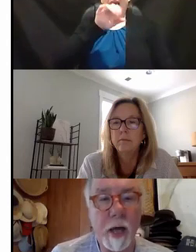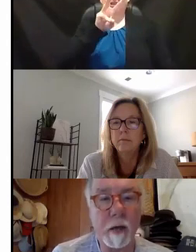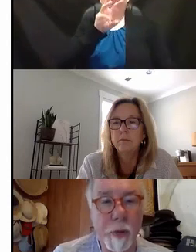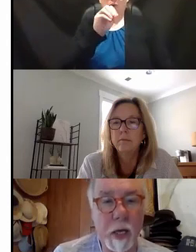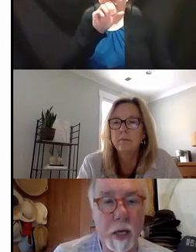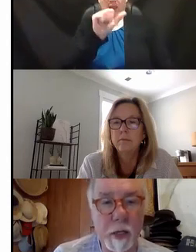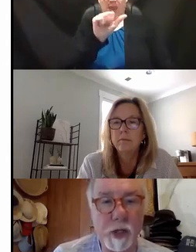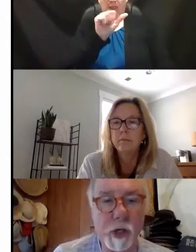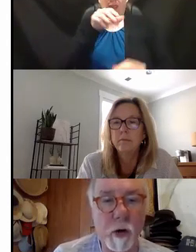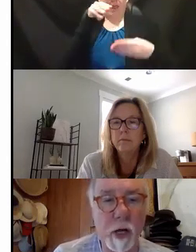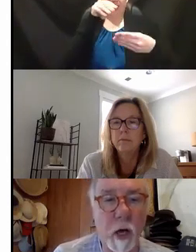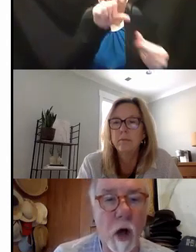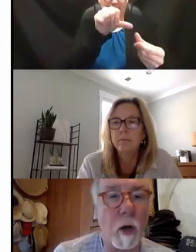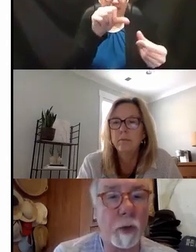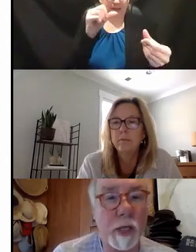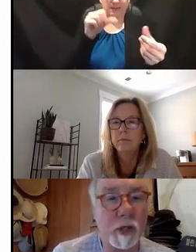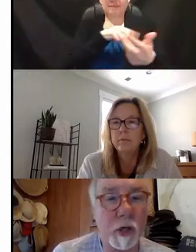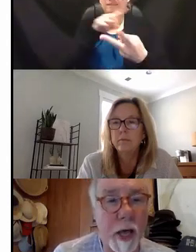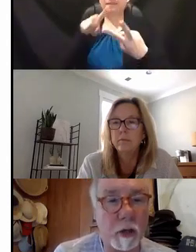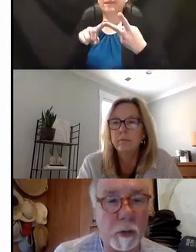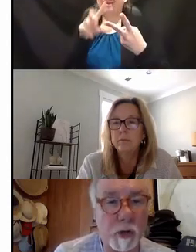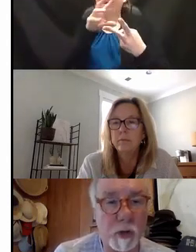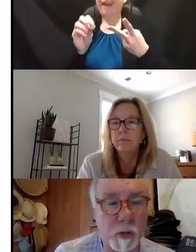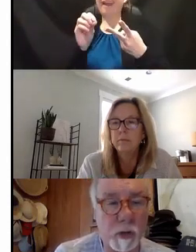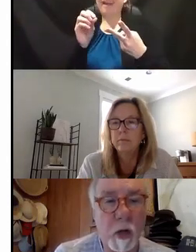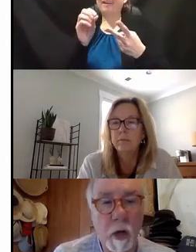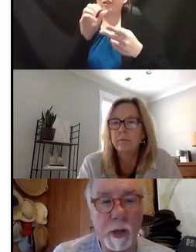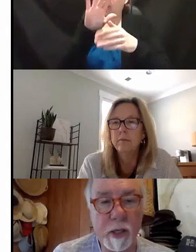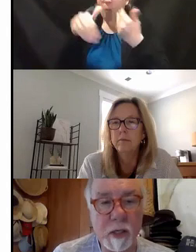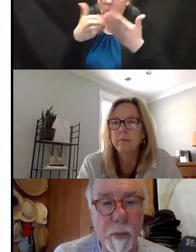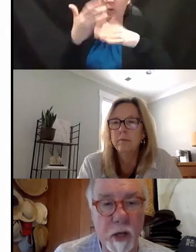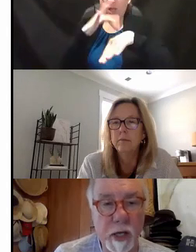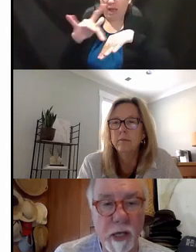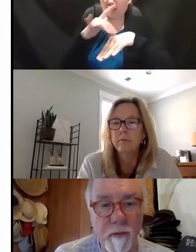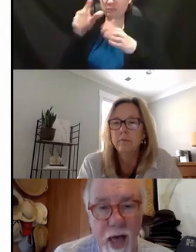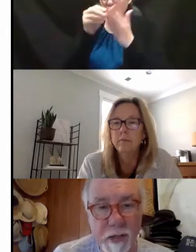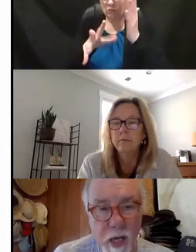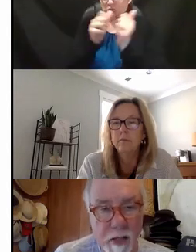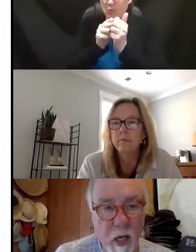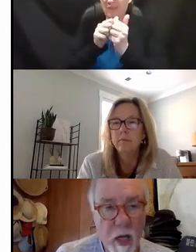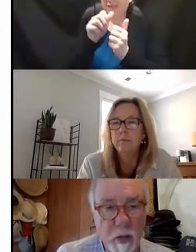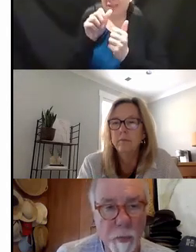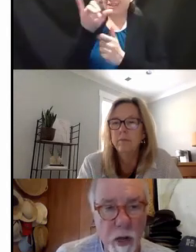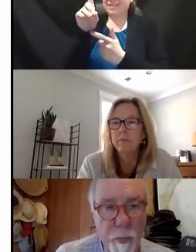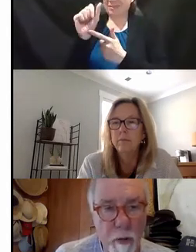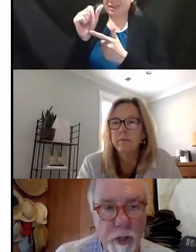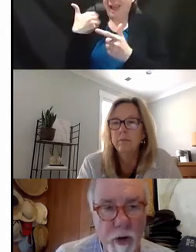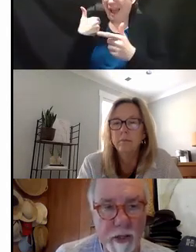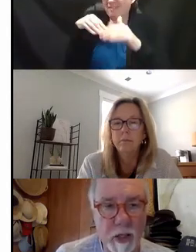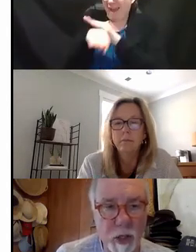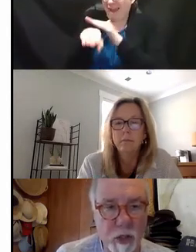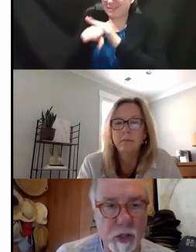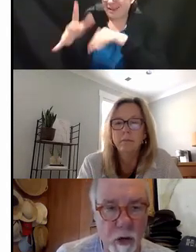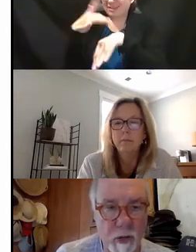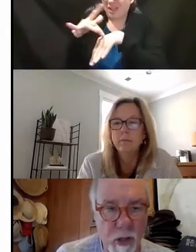and B, ensuring all potentially eligible students with disabilities have access to pre-employment